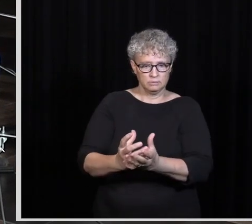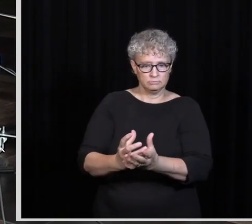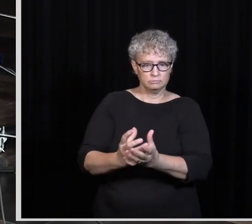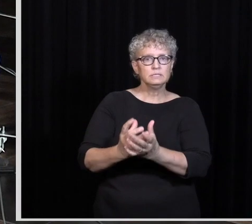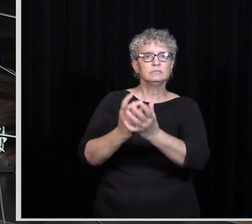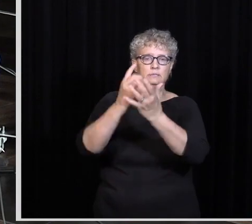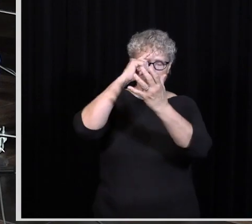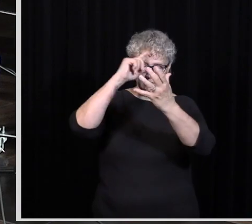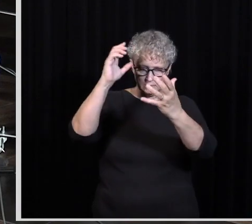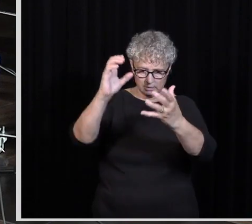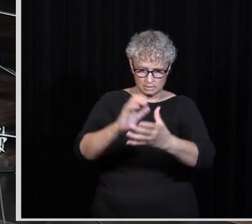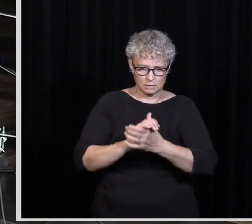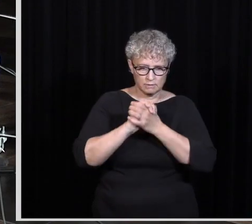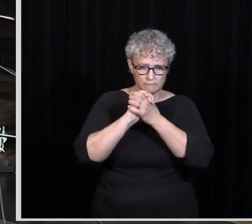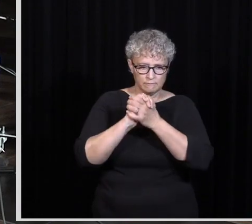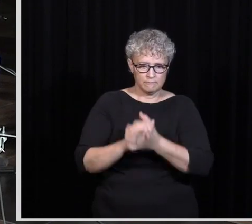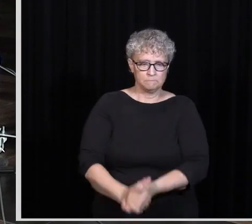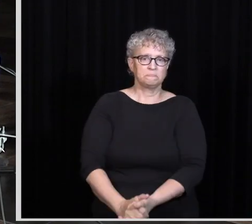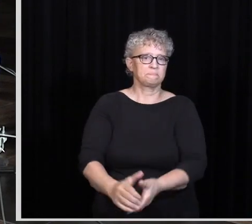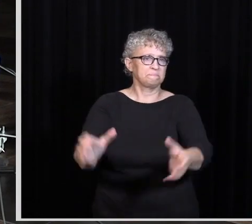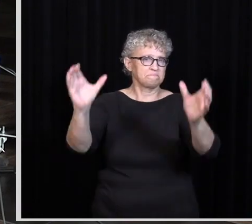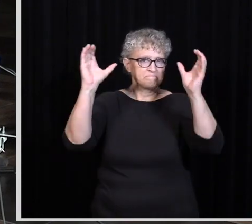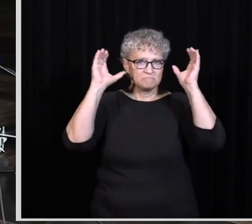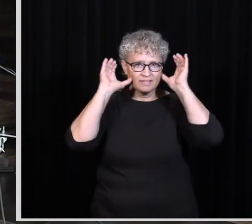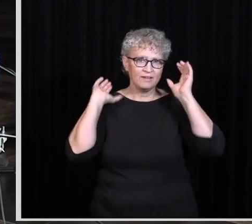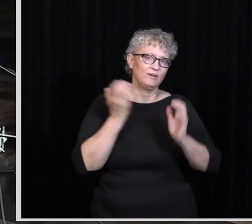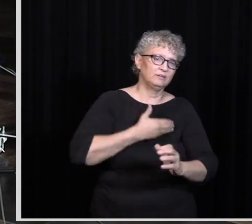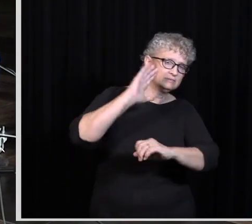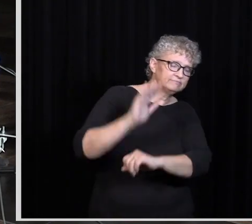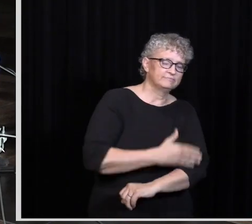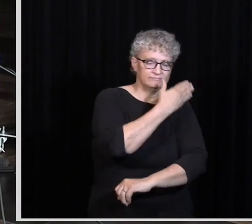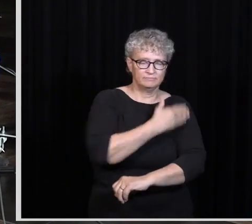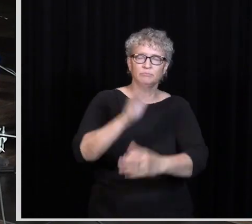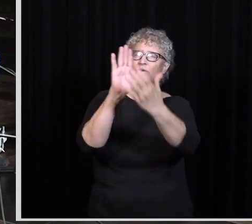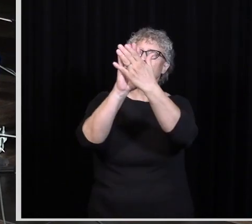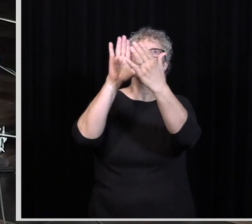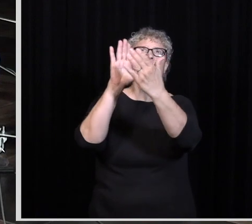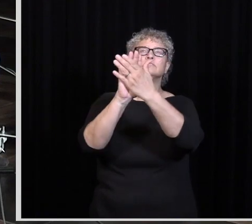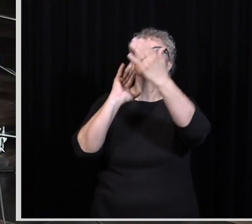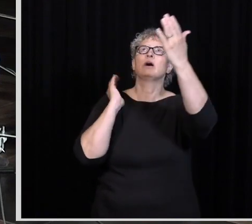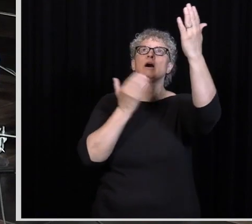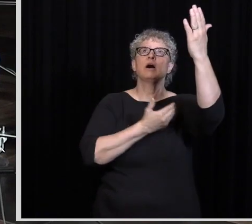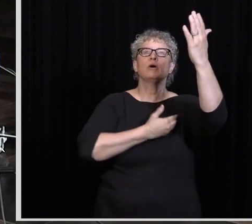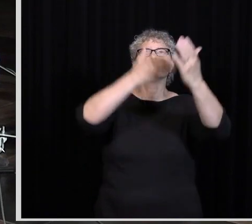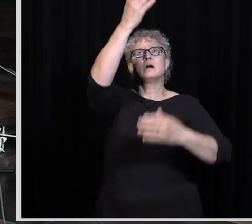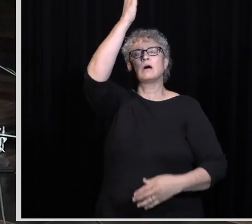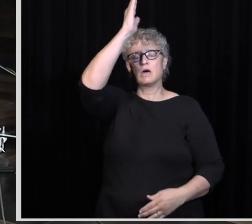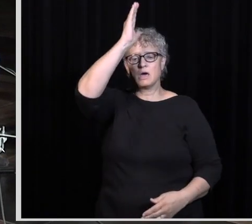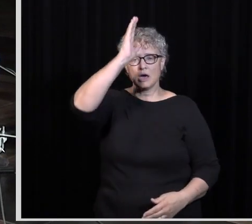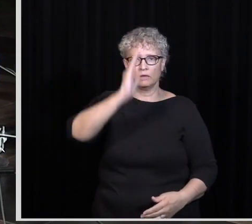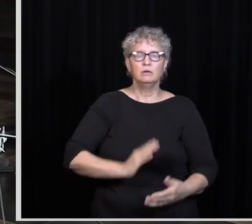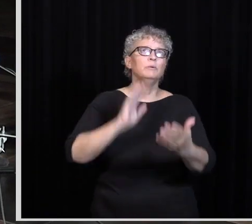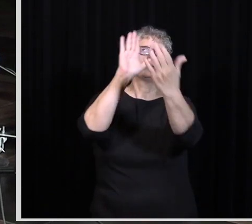Believe Hear Our Song Praise To Our